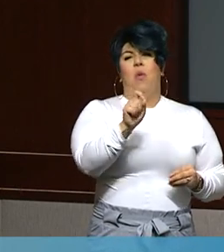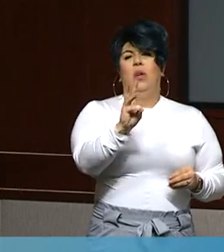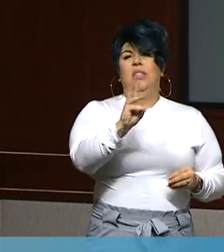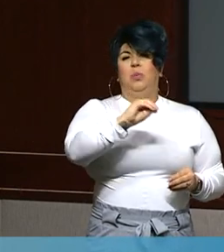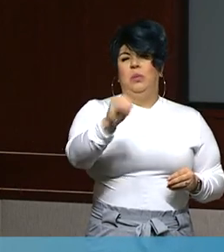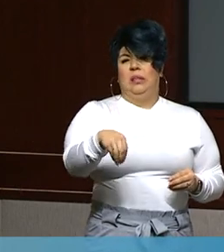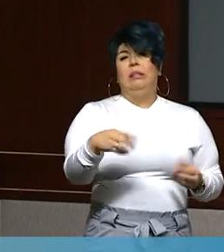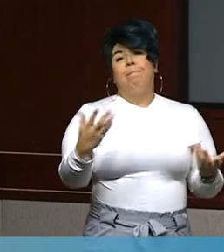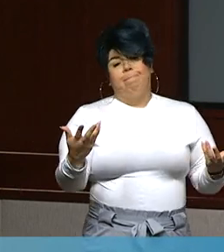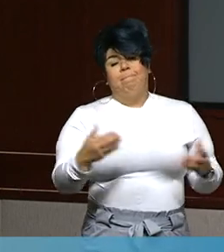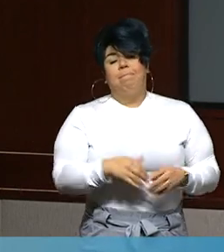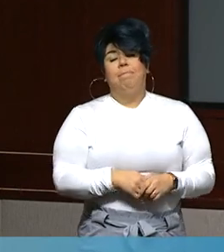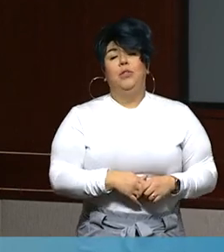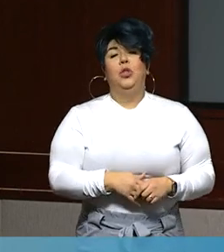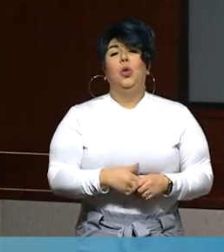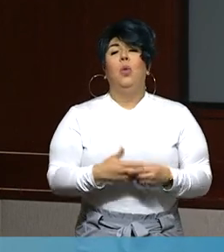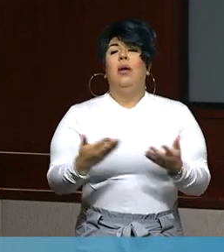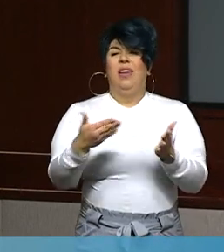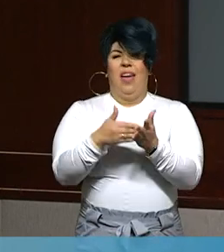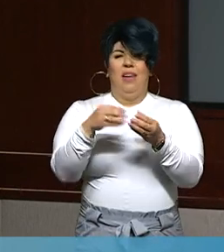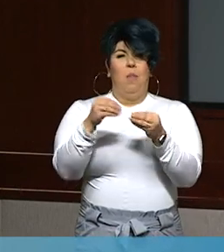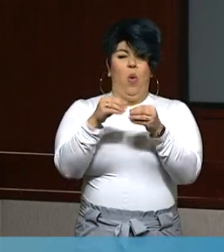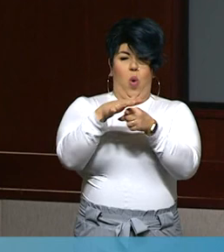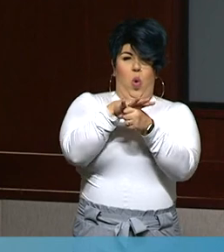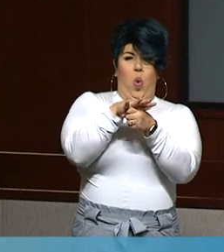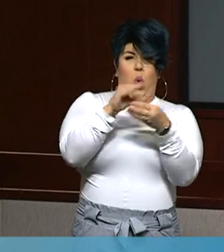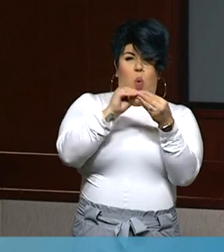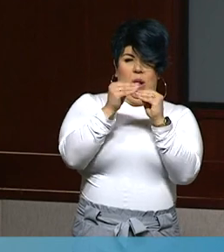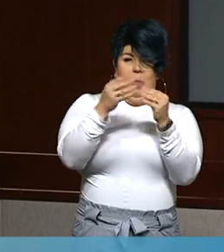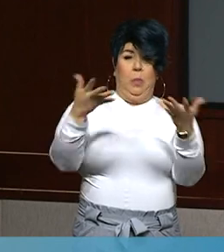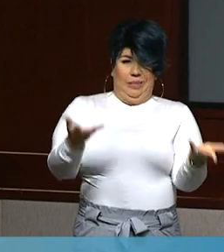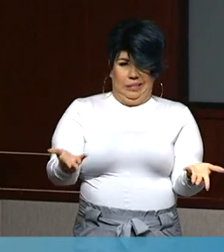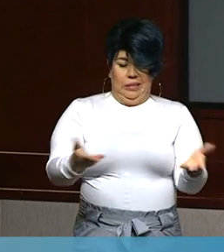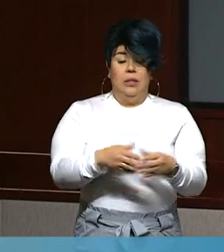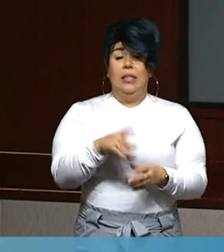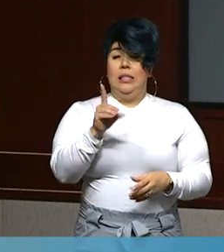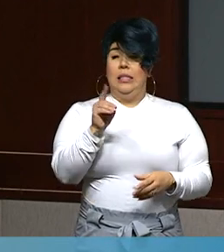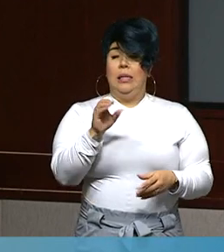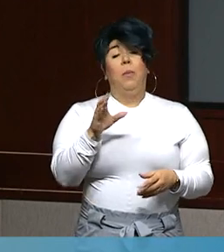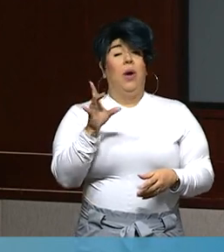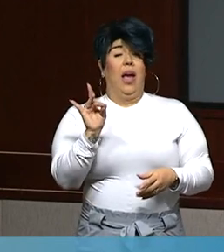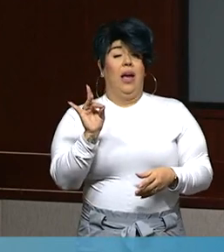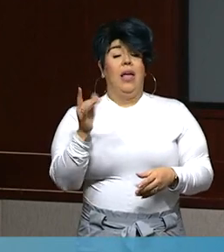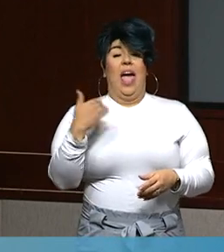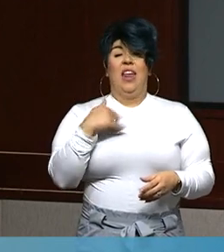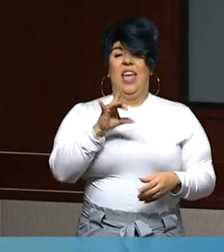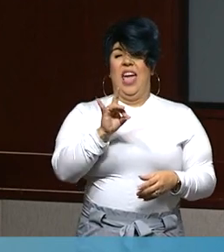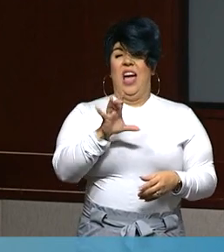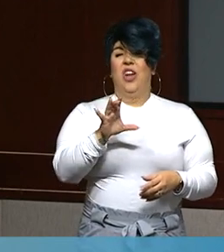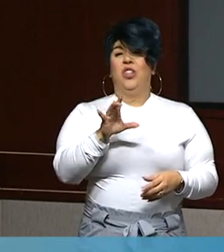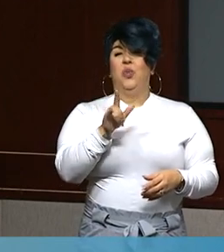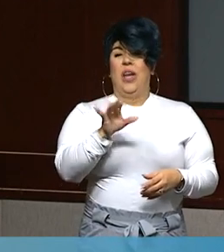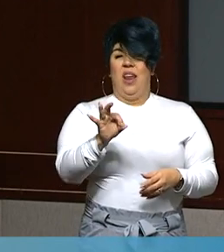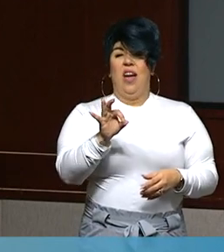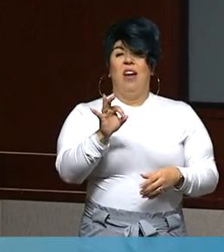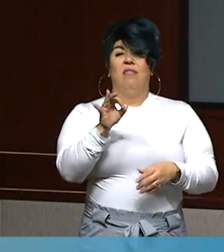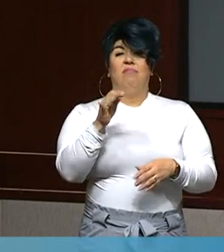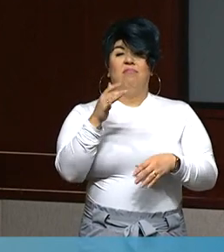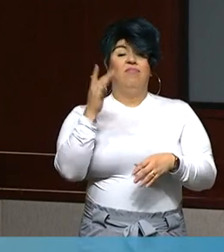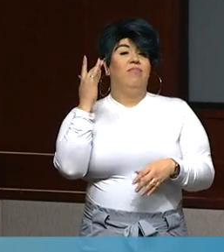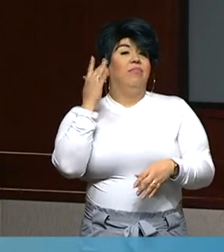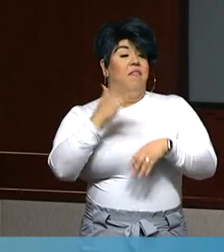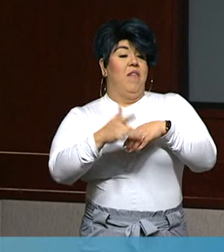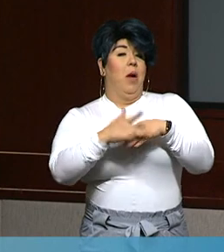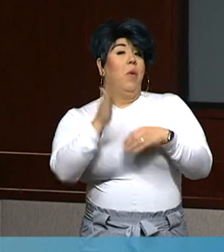Just for some more local numbers, as of December 8th, we had 829 available hospital beds.